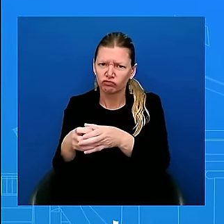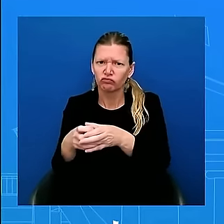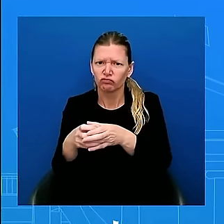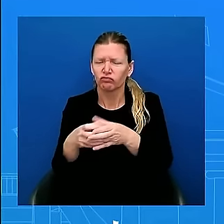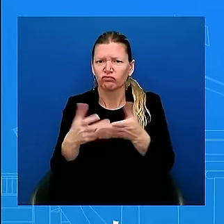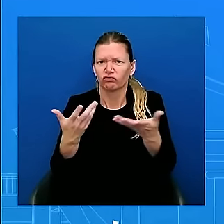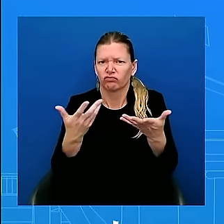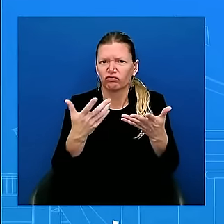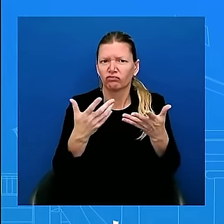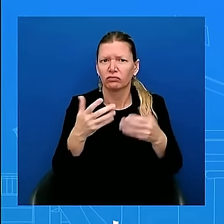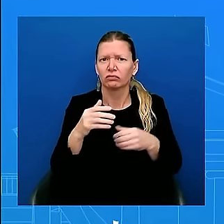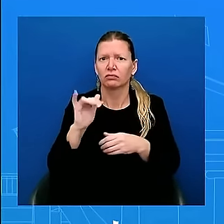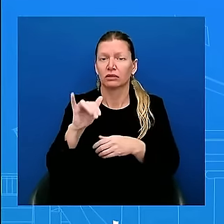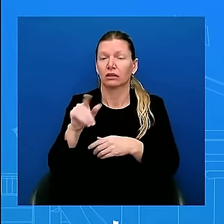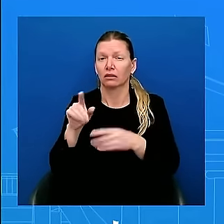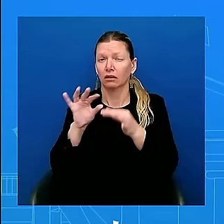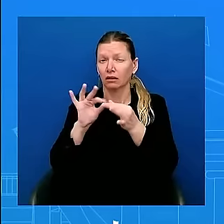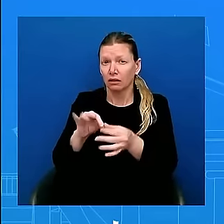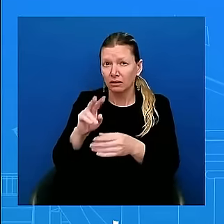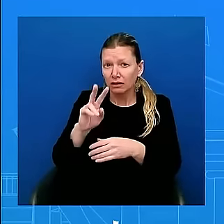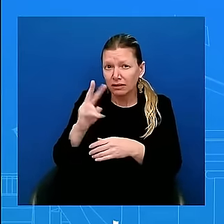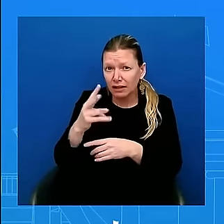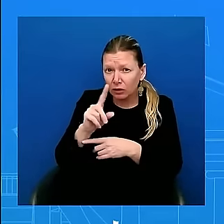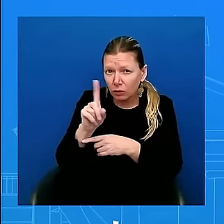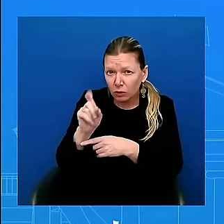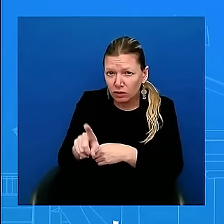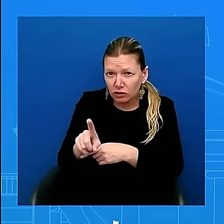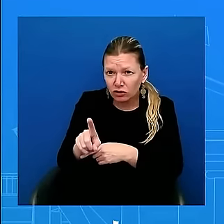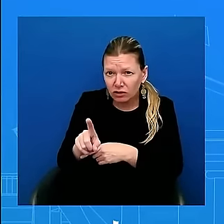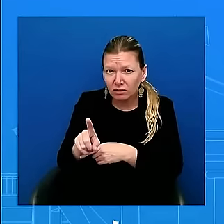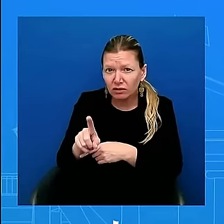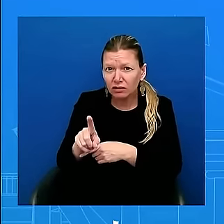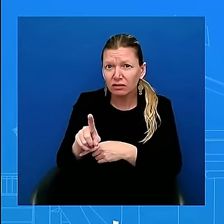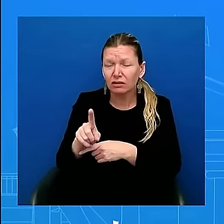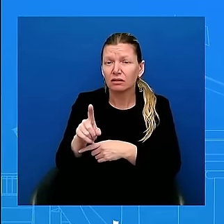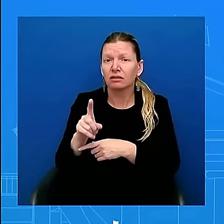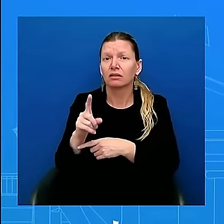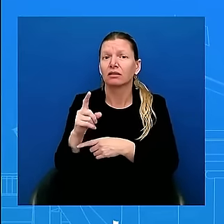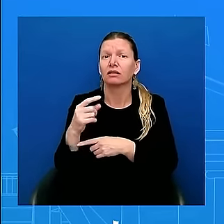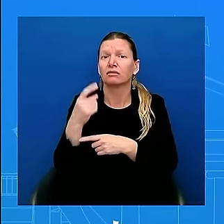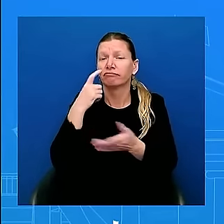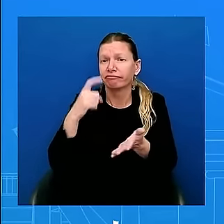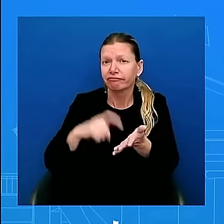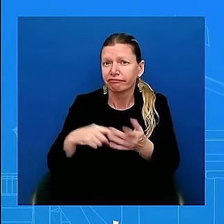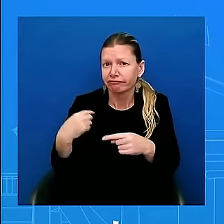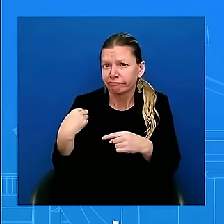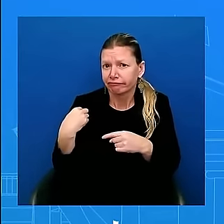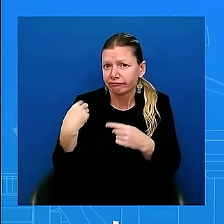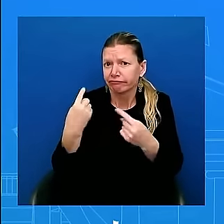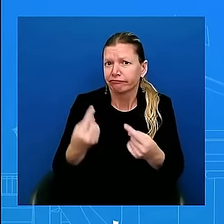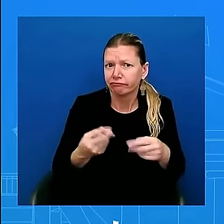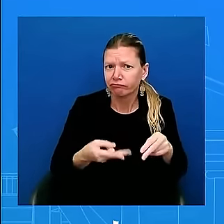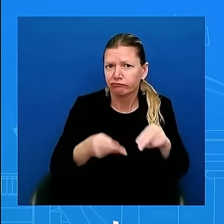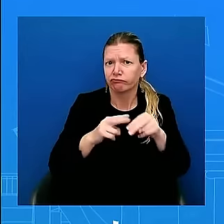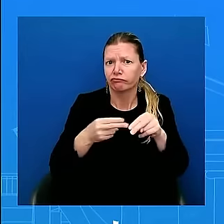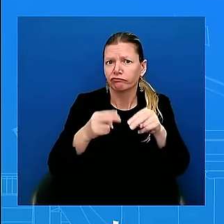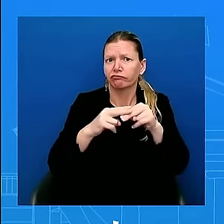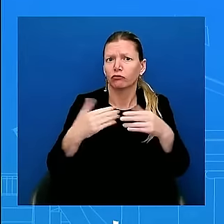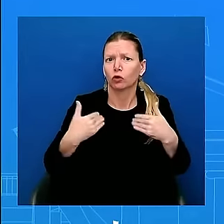there has been a steady increase of humanitarian assistance getting into Gaza. The problem isn't